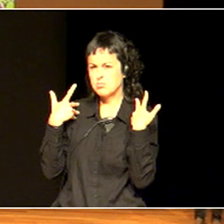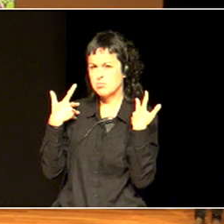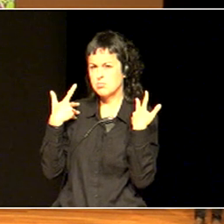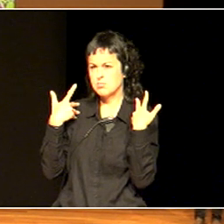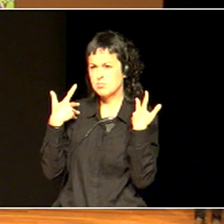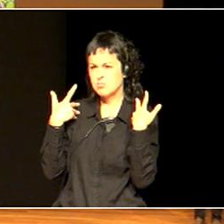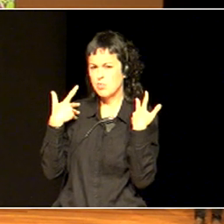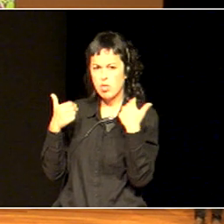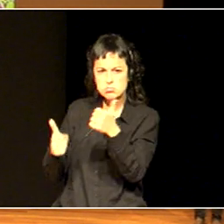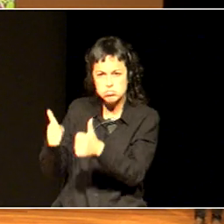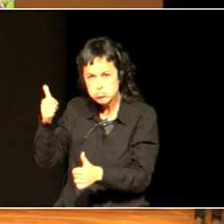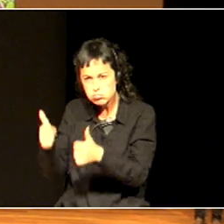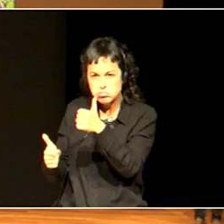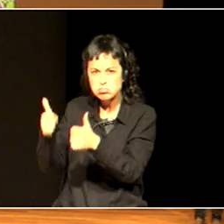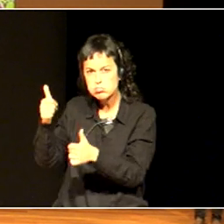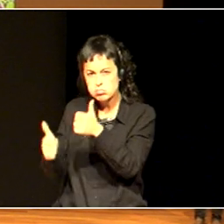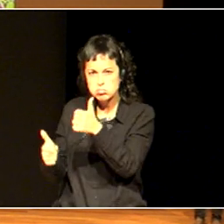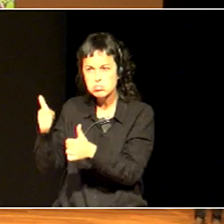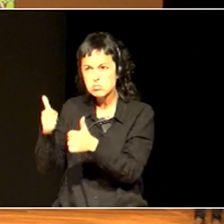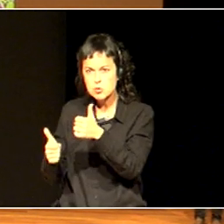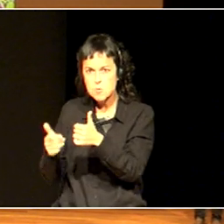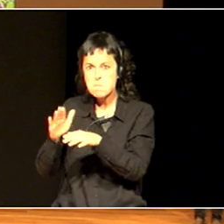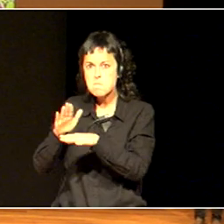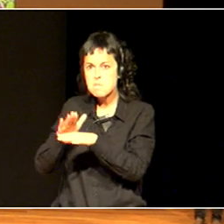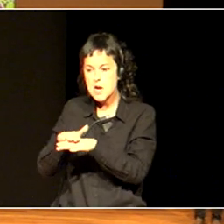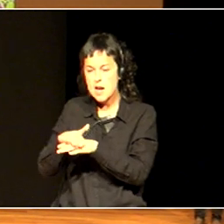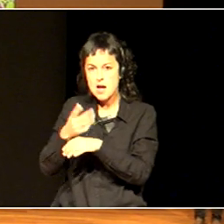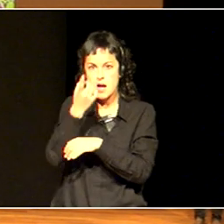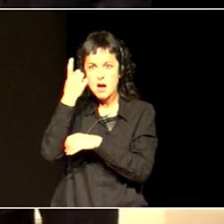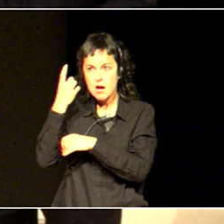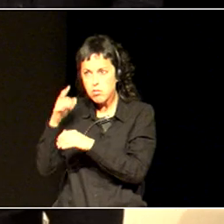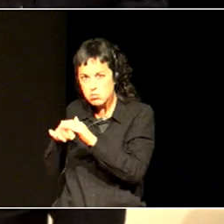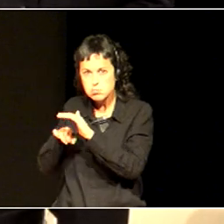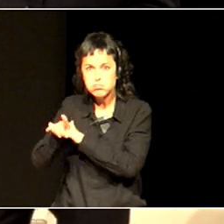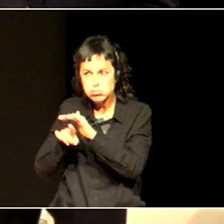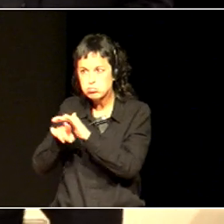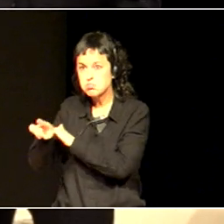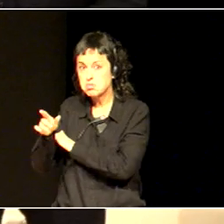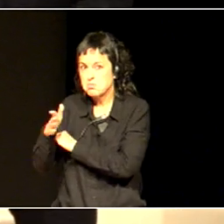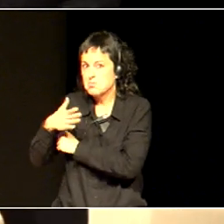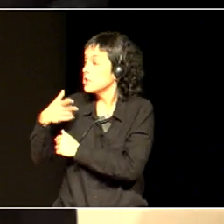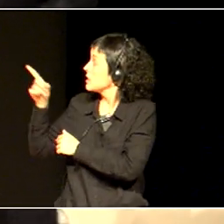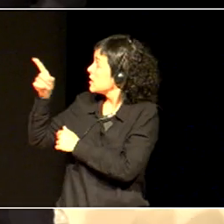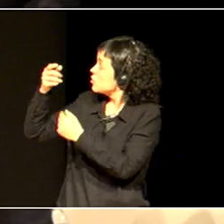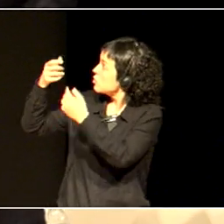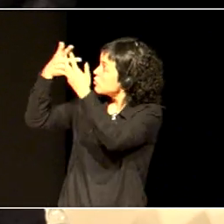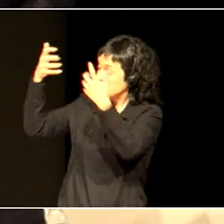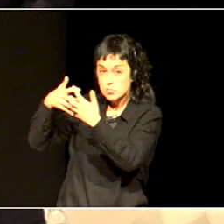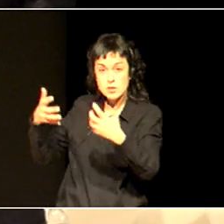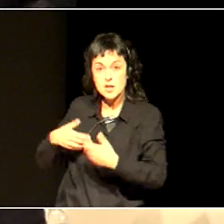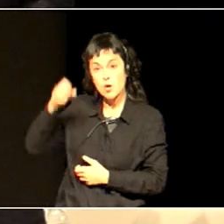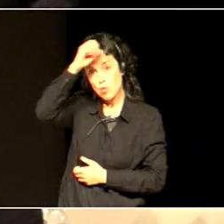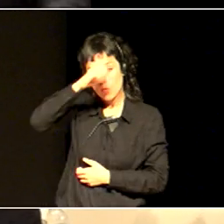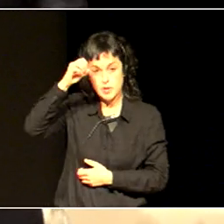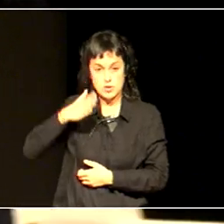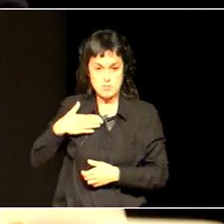This is views from my colleagues and I'll read them to you. We live in fear